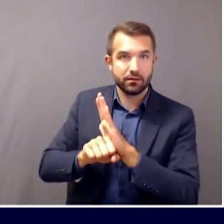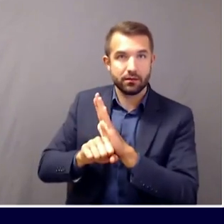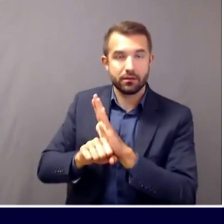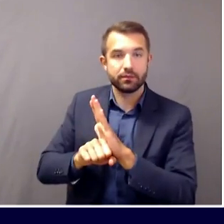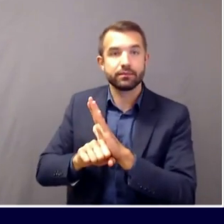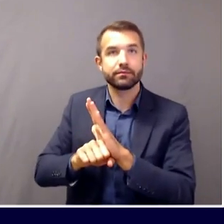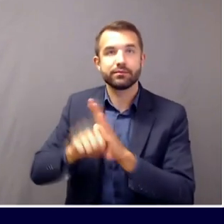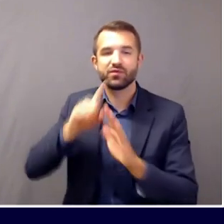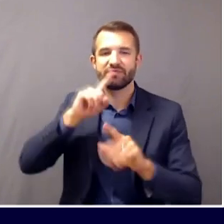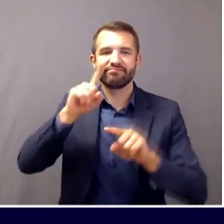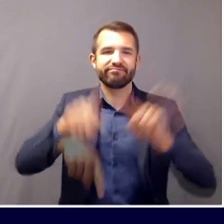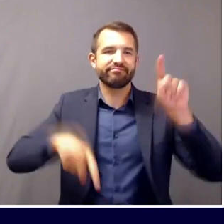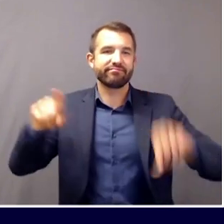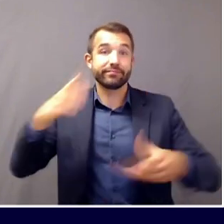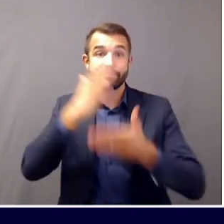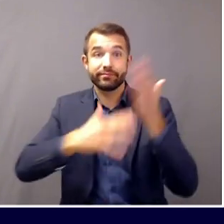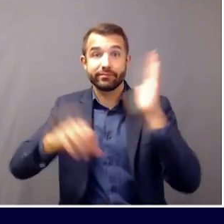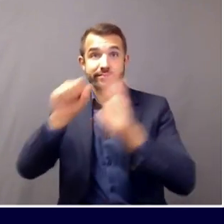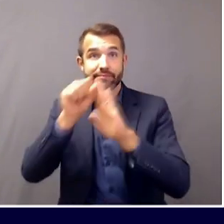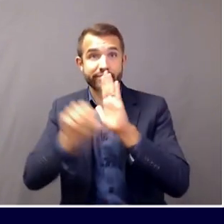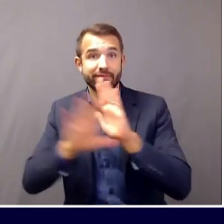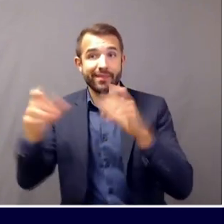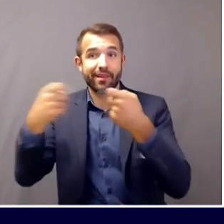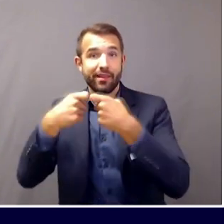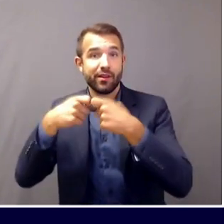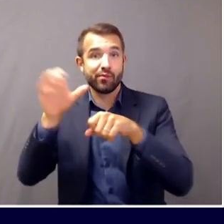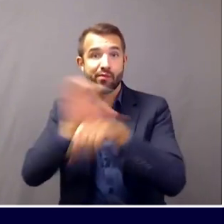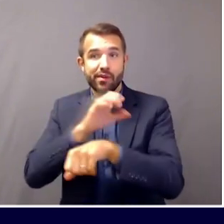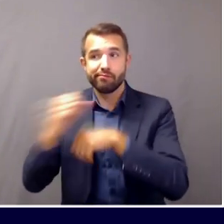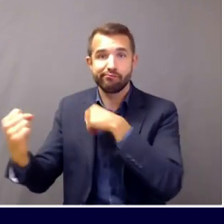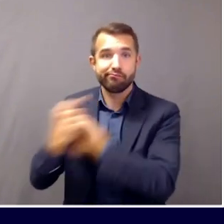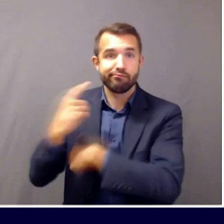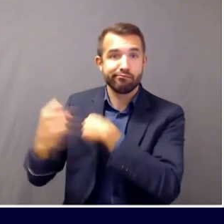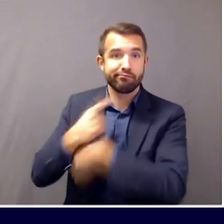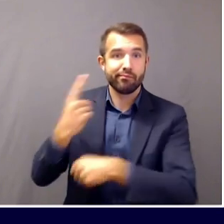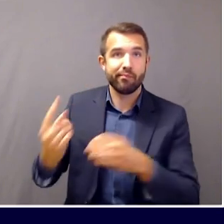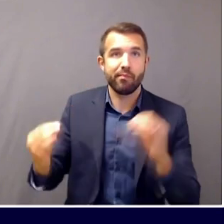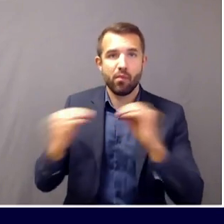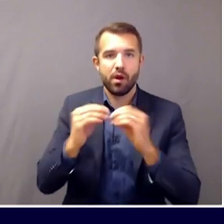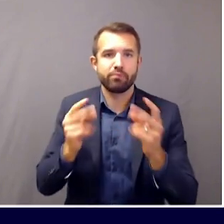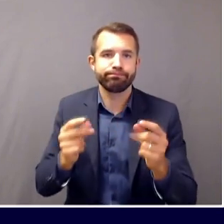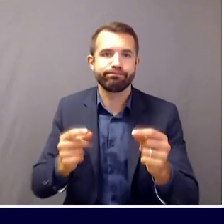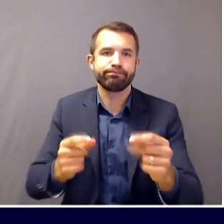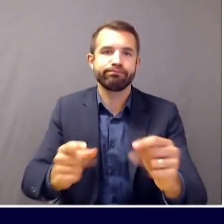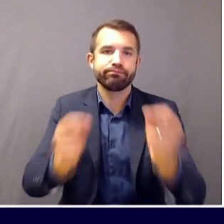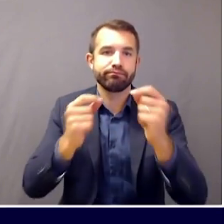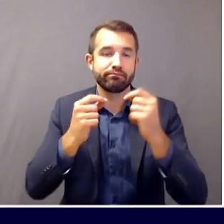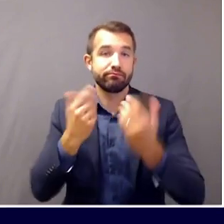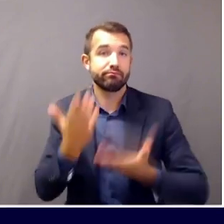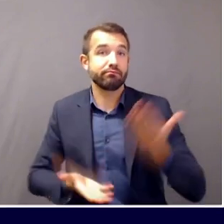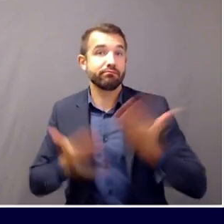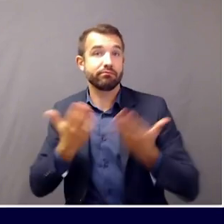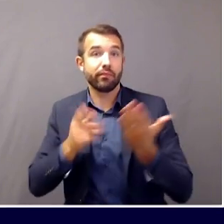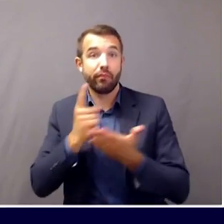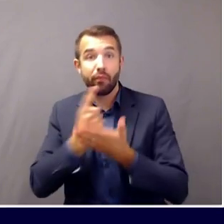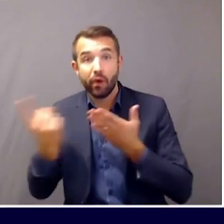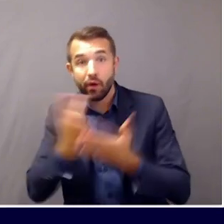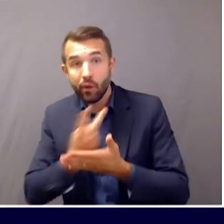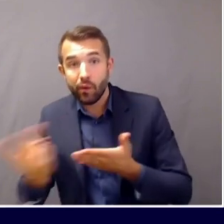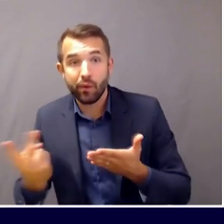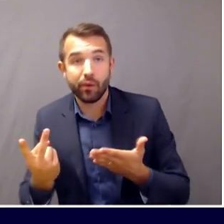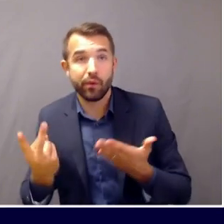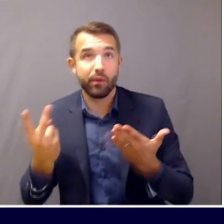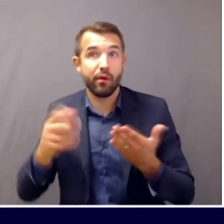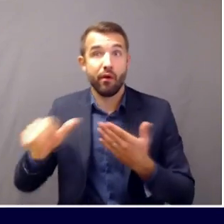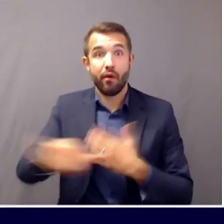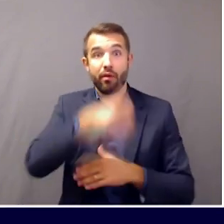reporting system, as does Maine. And so that can happen a little bit more quickly on the order of weeks. Other states may not, in which case